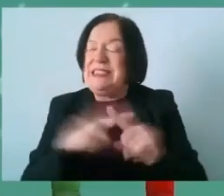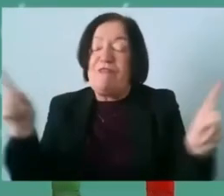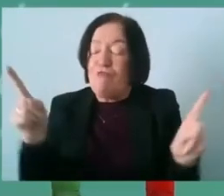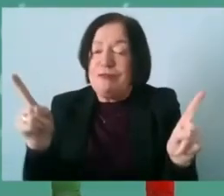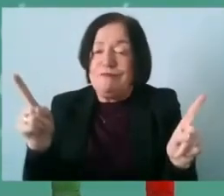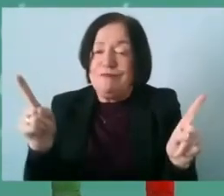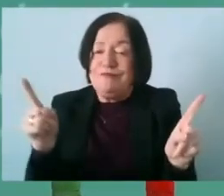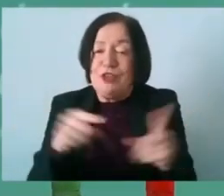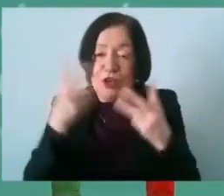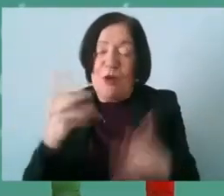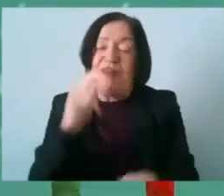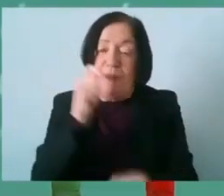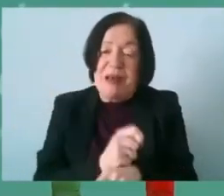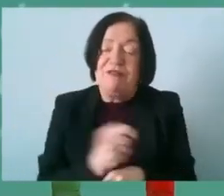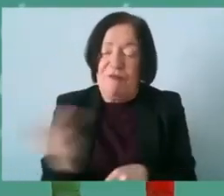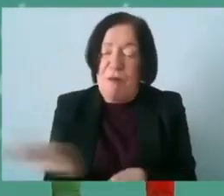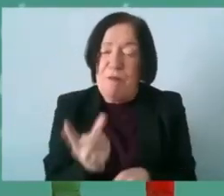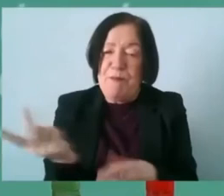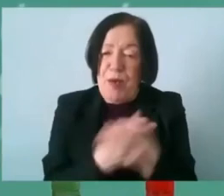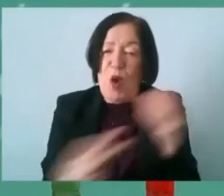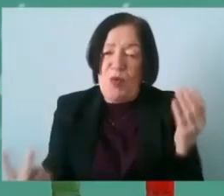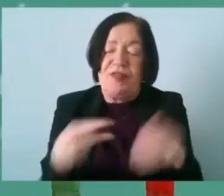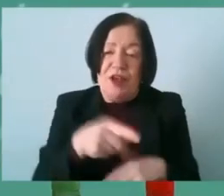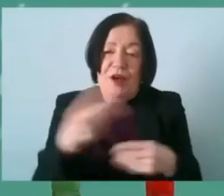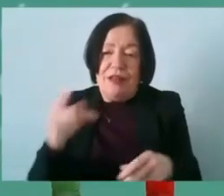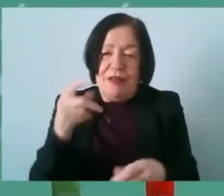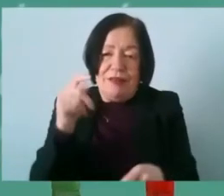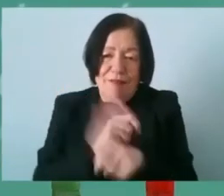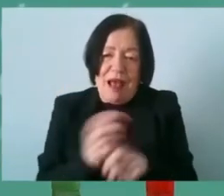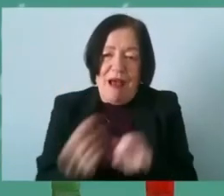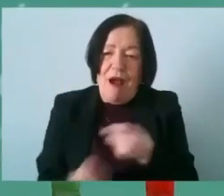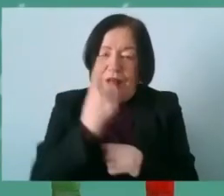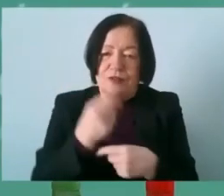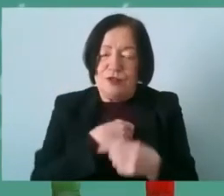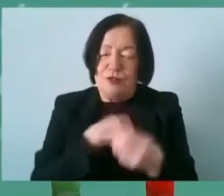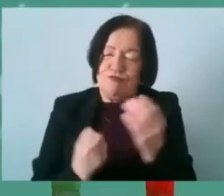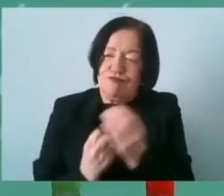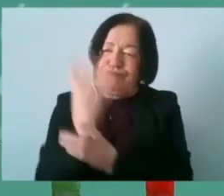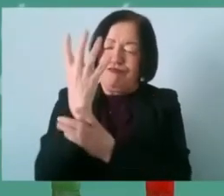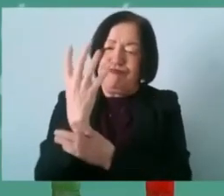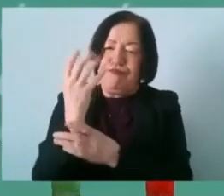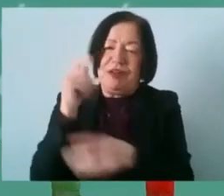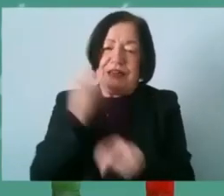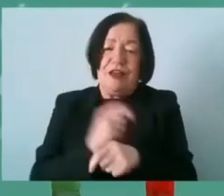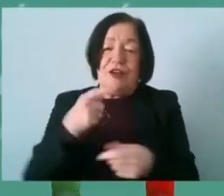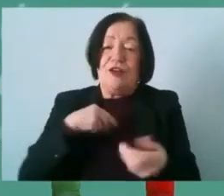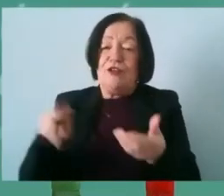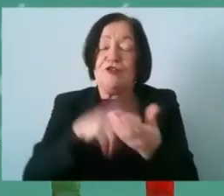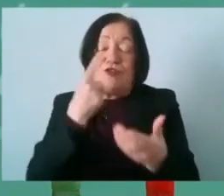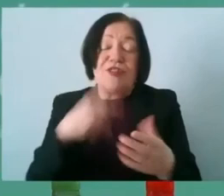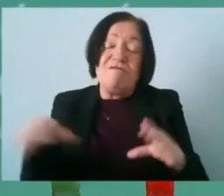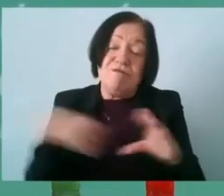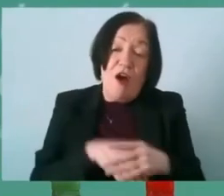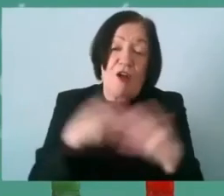you want the best for both of them you want them to get as much opportunity to excel as far as they can or if they just choose to participate or pick